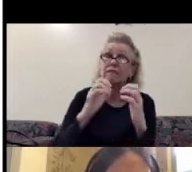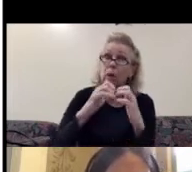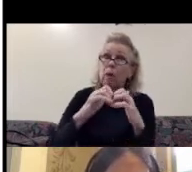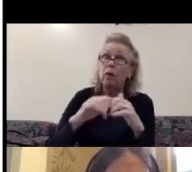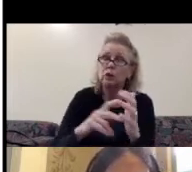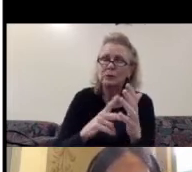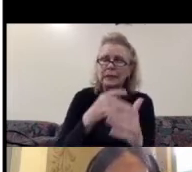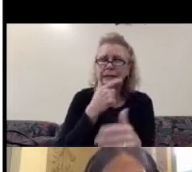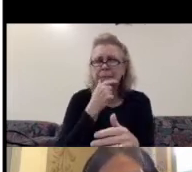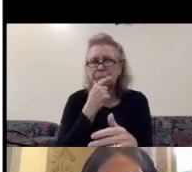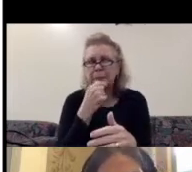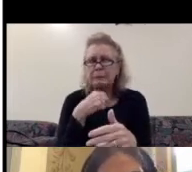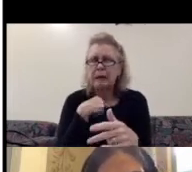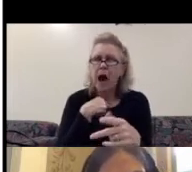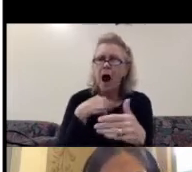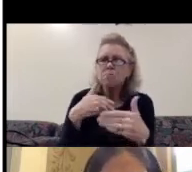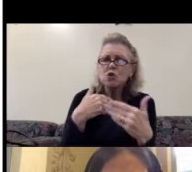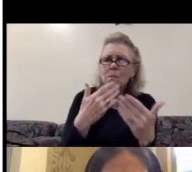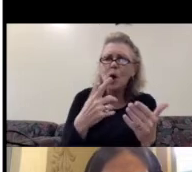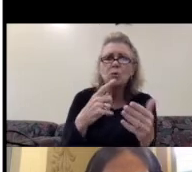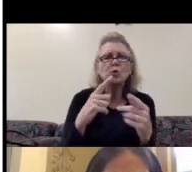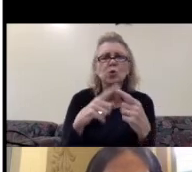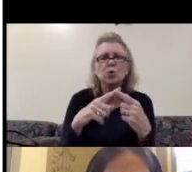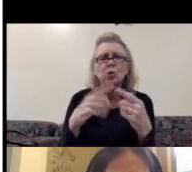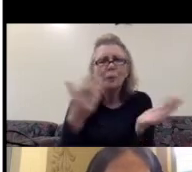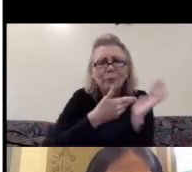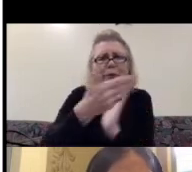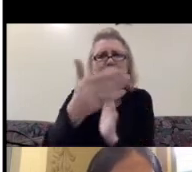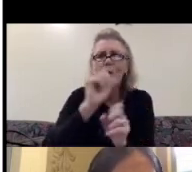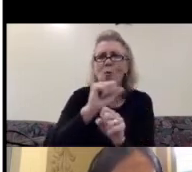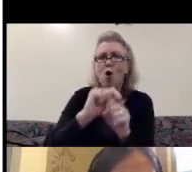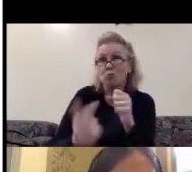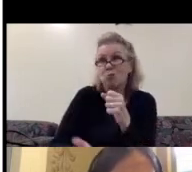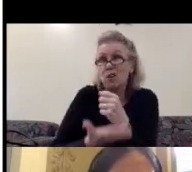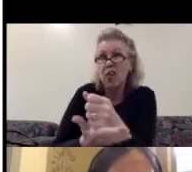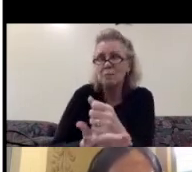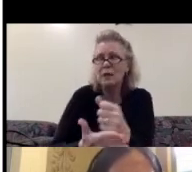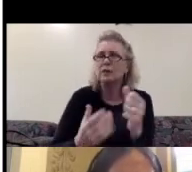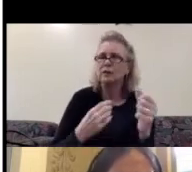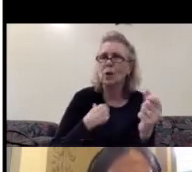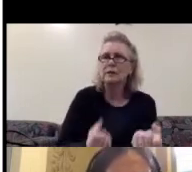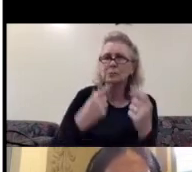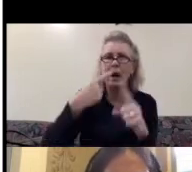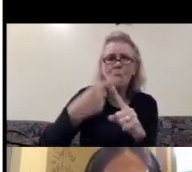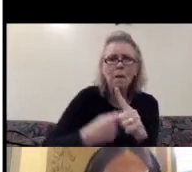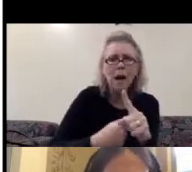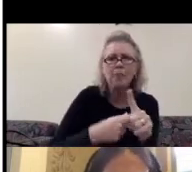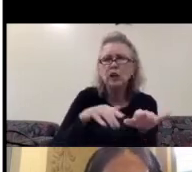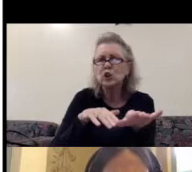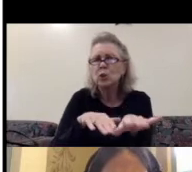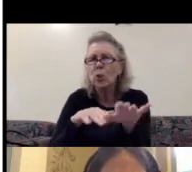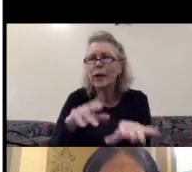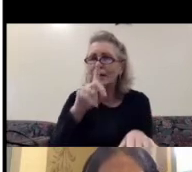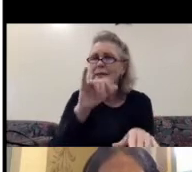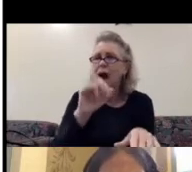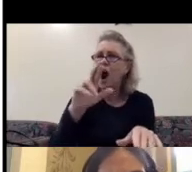proposed to cure the abandoned factory with work. I installed my workshop there and spent a month sewing a diary related